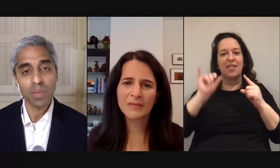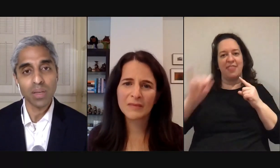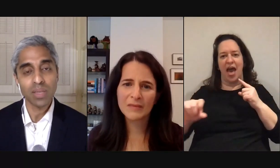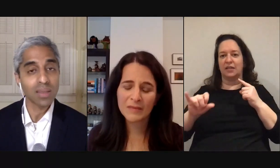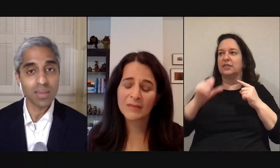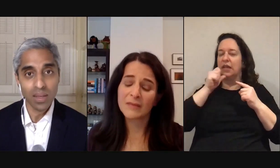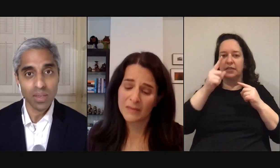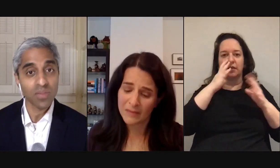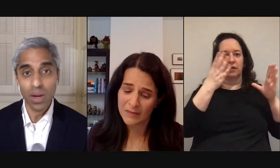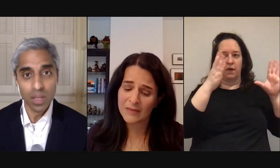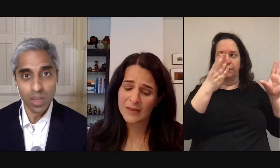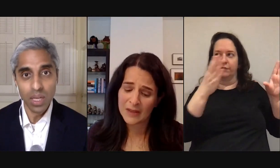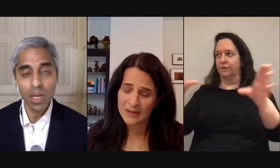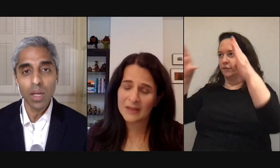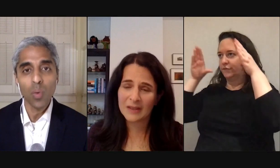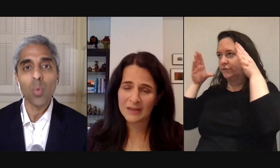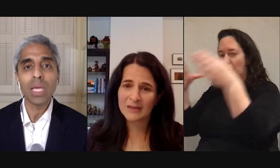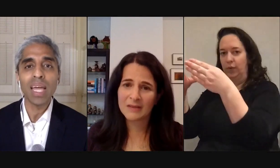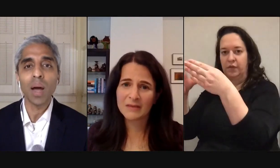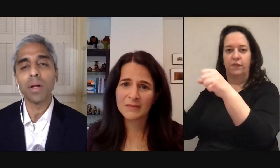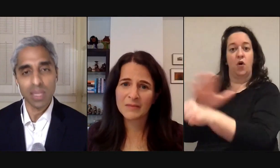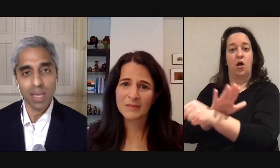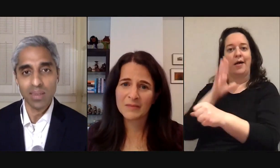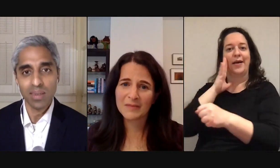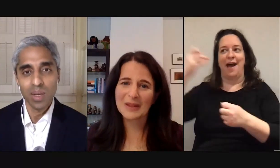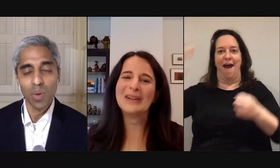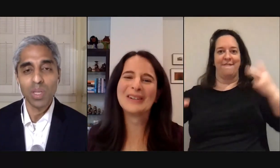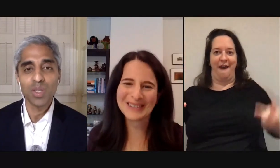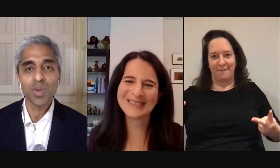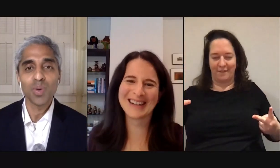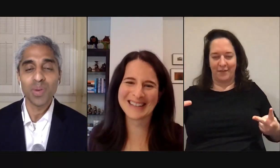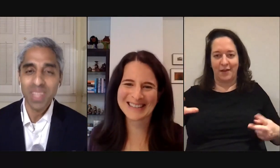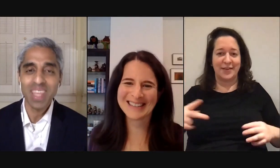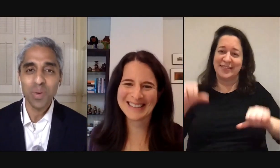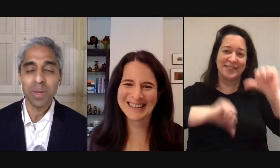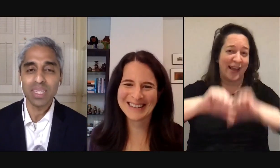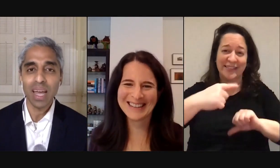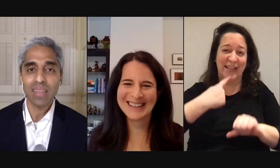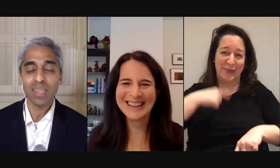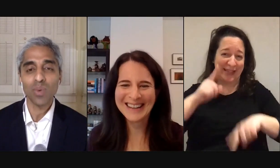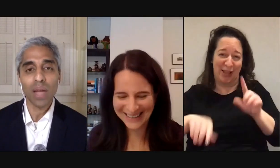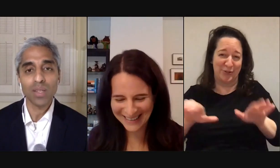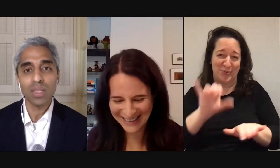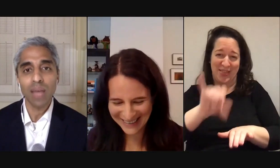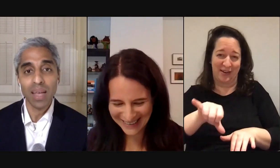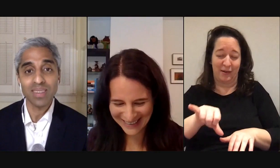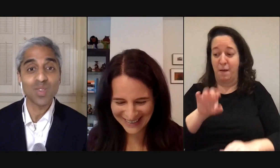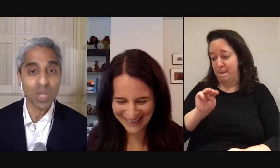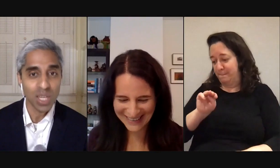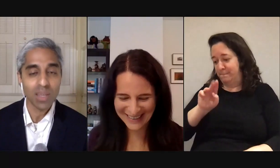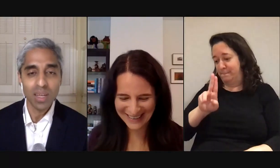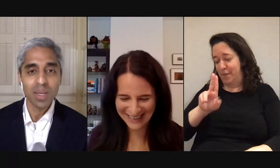conversation because science tells us very clearly we cannot multitask what we do when we think we're multitasking is we're actually